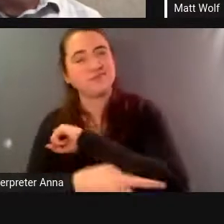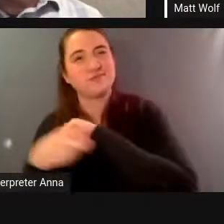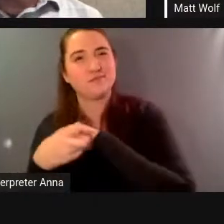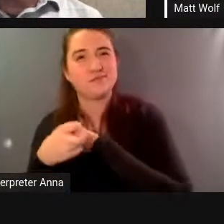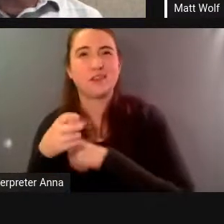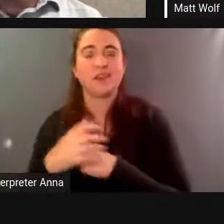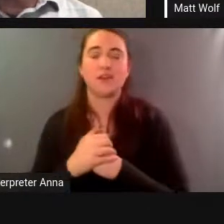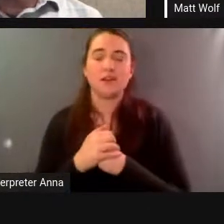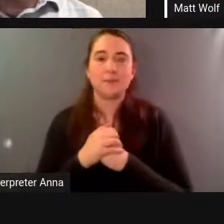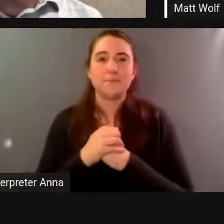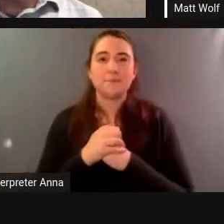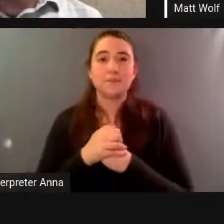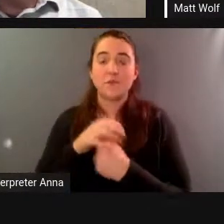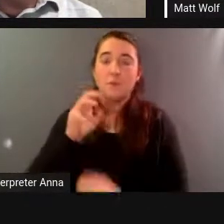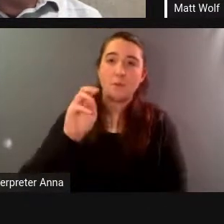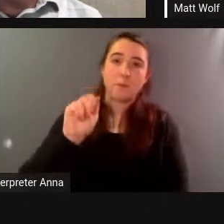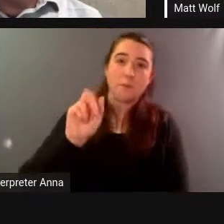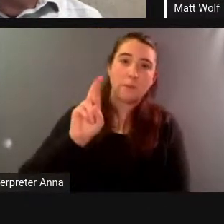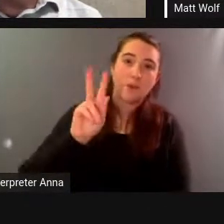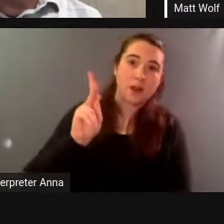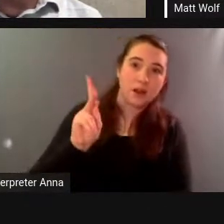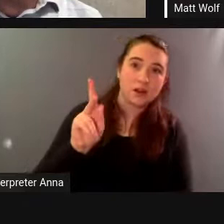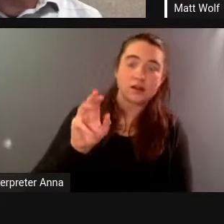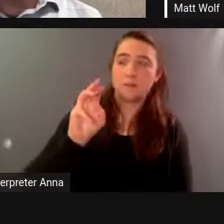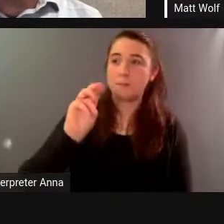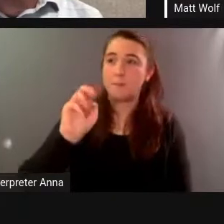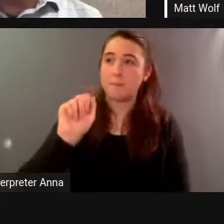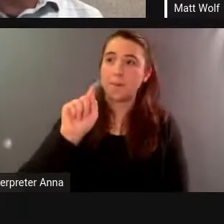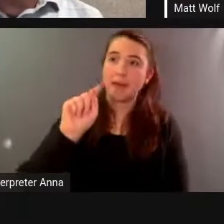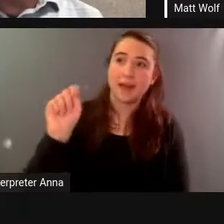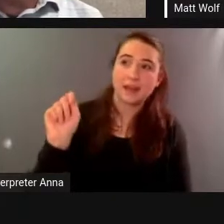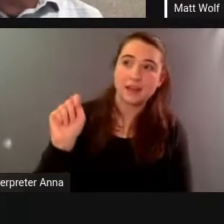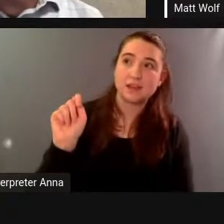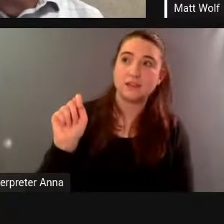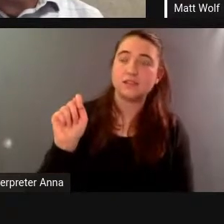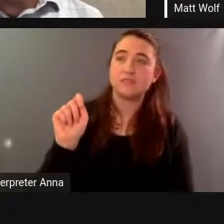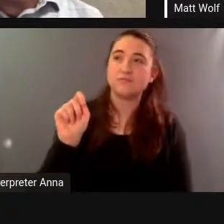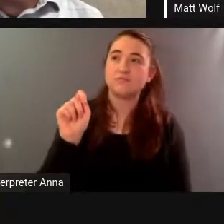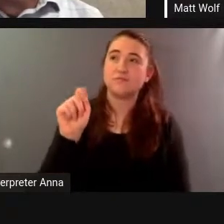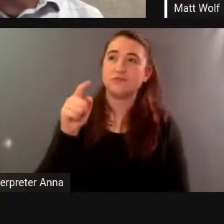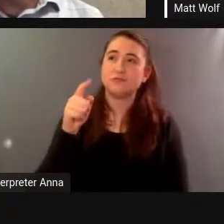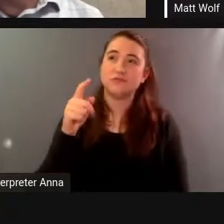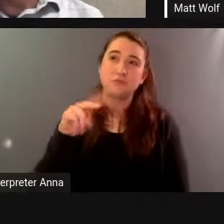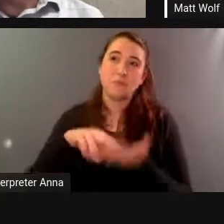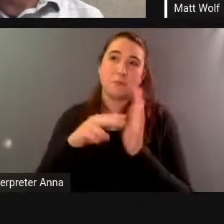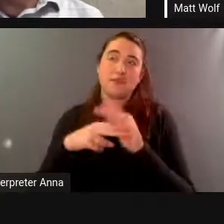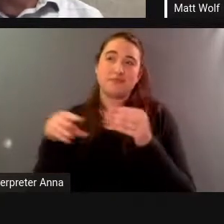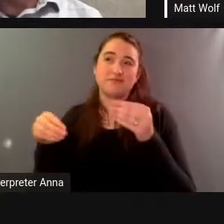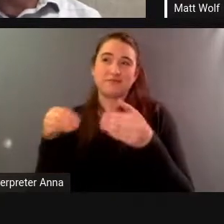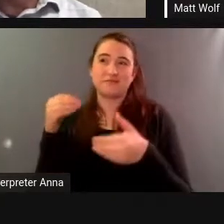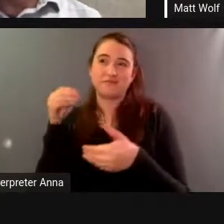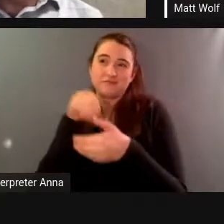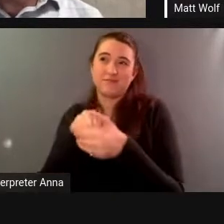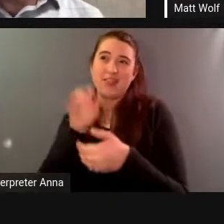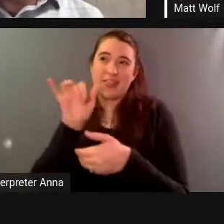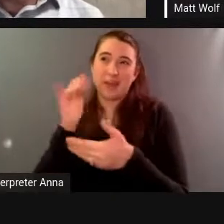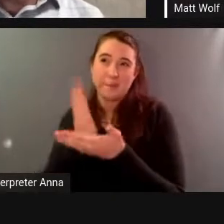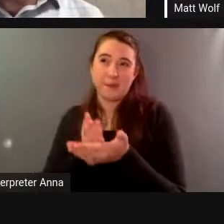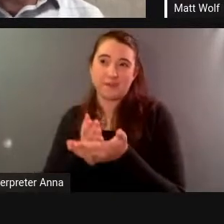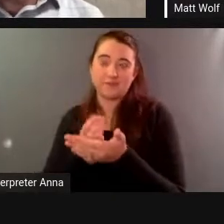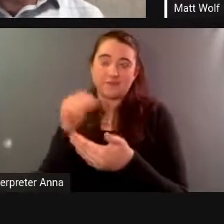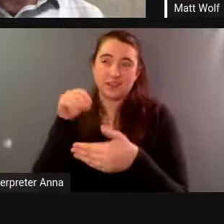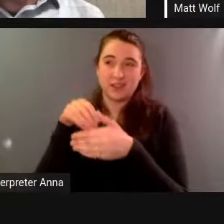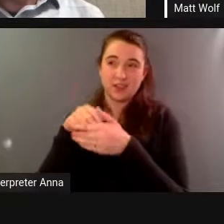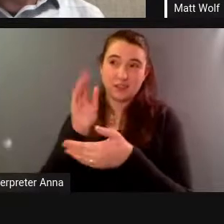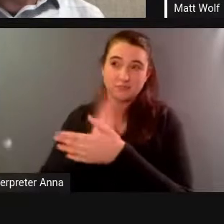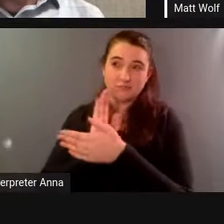was that sort of a a sub uh in the subtext of of what you were trying to say as well well you know i'm